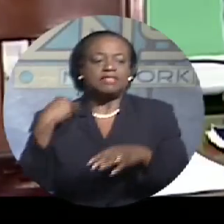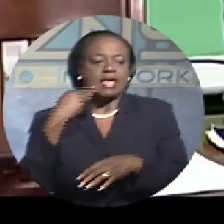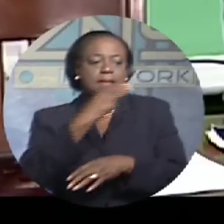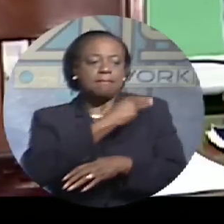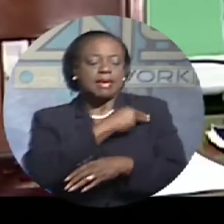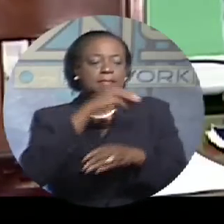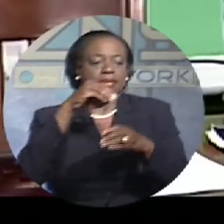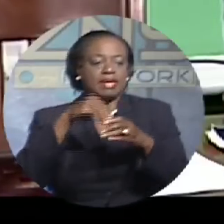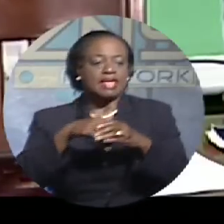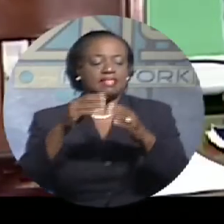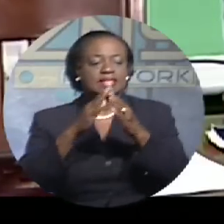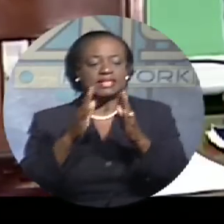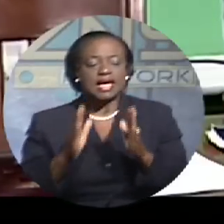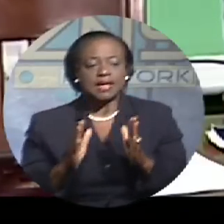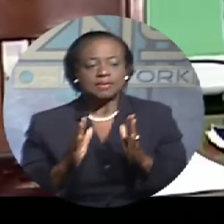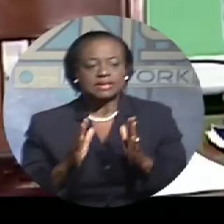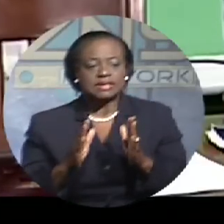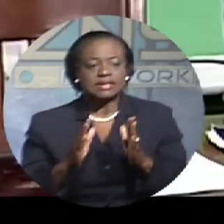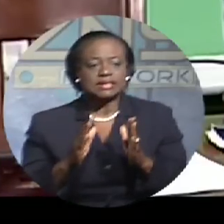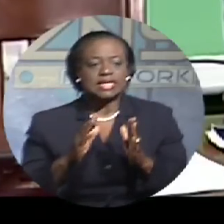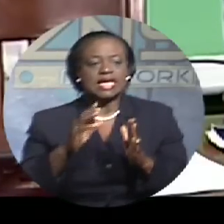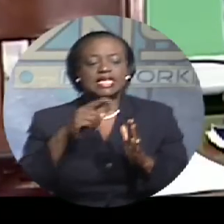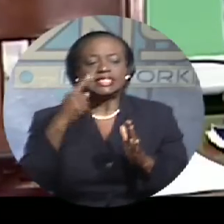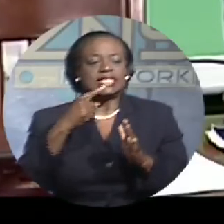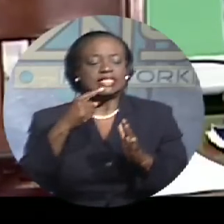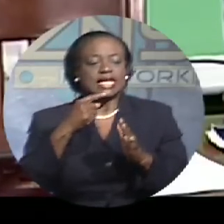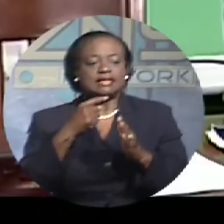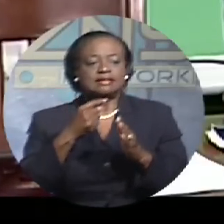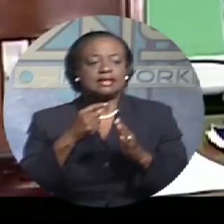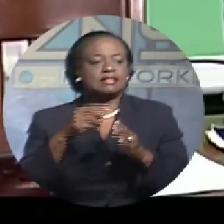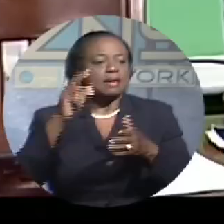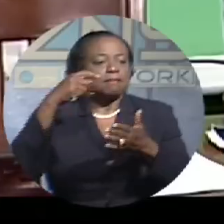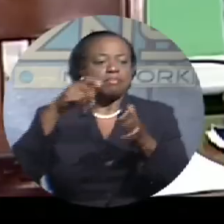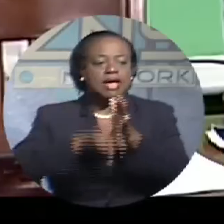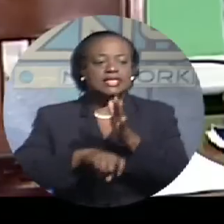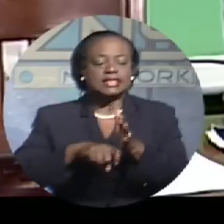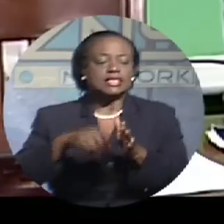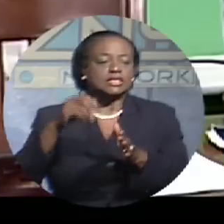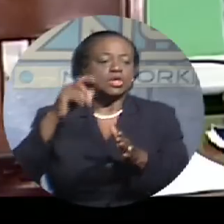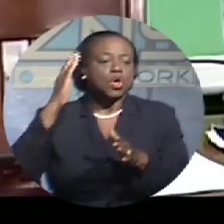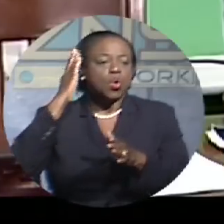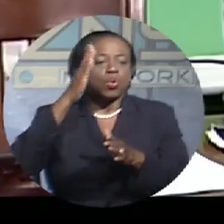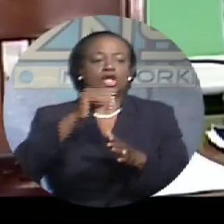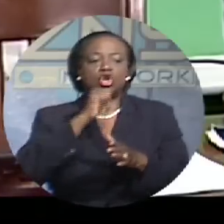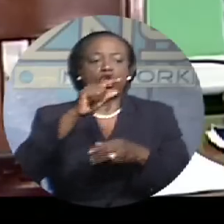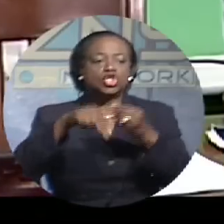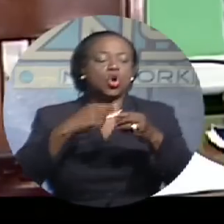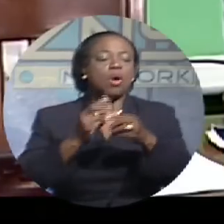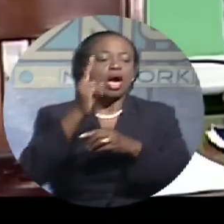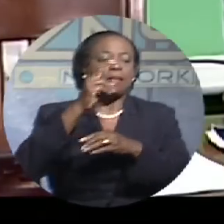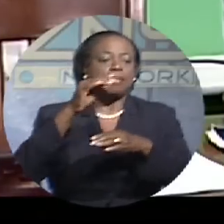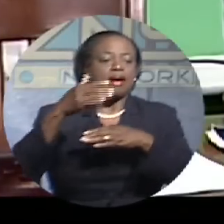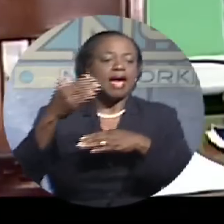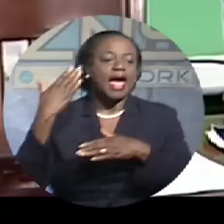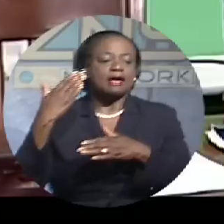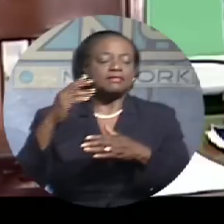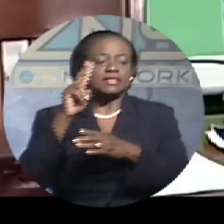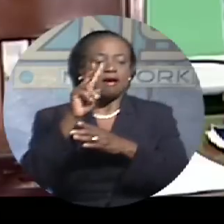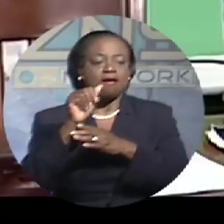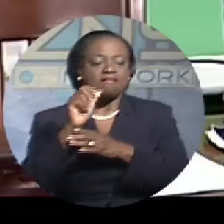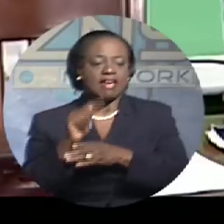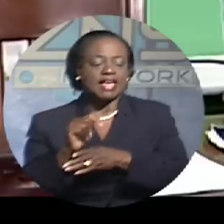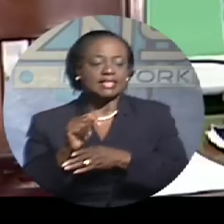inflation will not happen after VAT and that prices will not go up. At these times, we're talking about increasing taxes